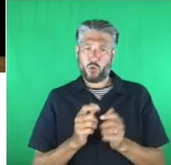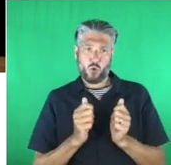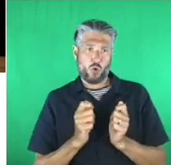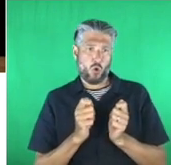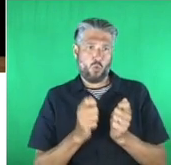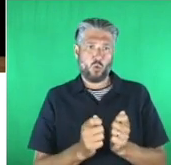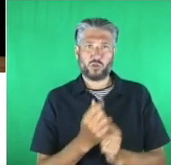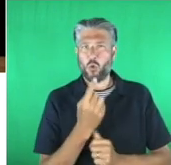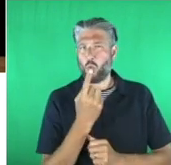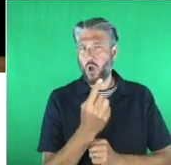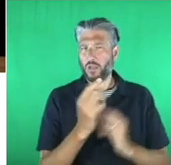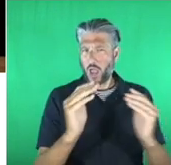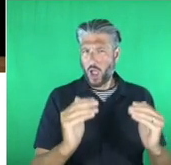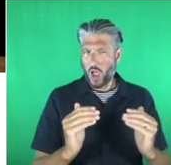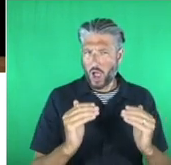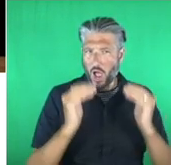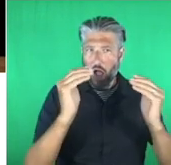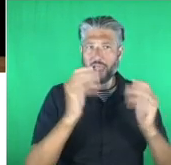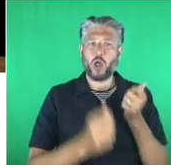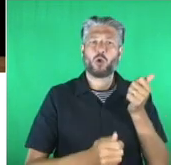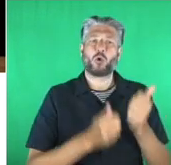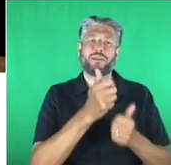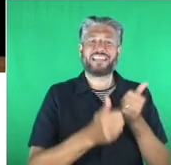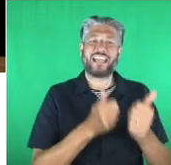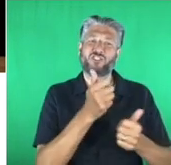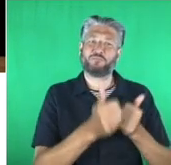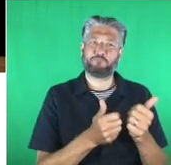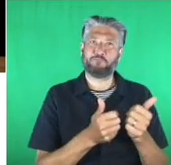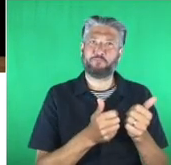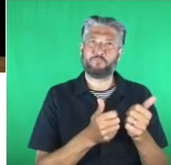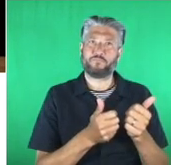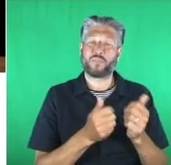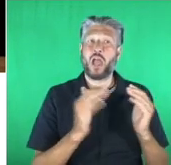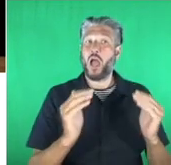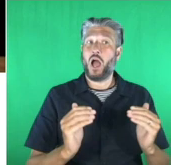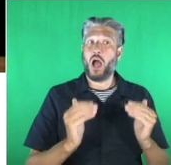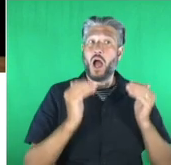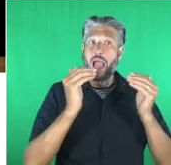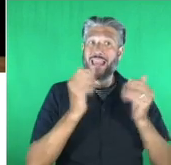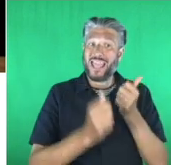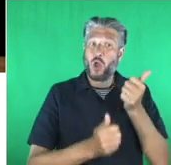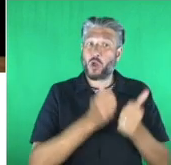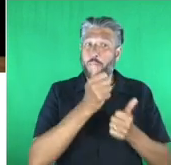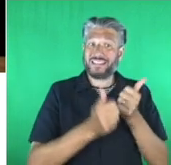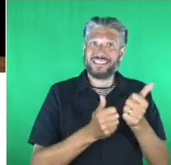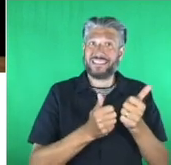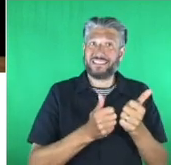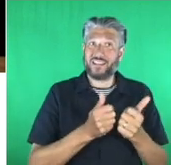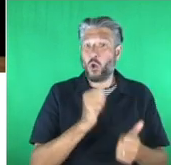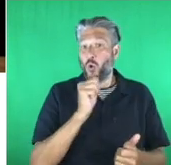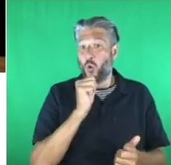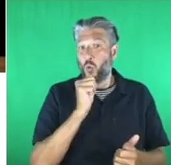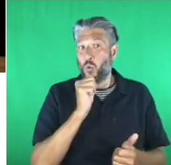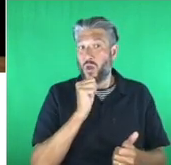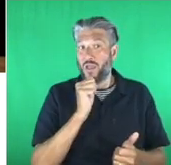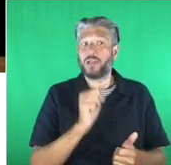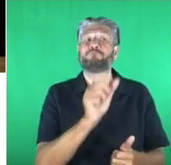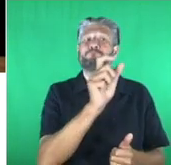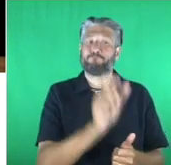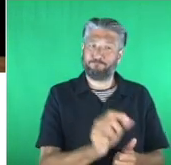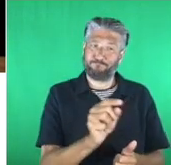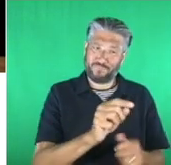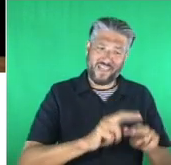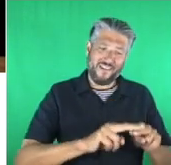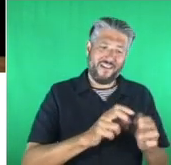entries now the winning category for highly commended is freddie with his lovely app fall alert